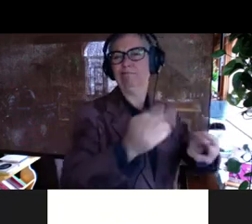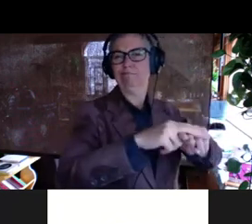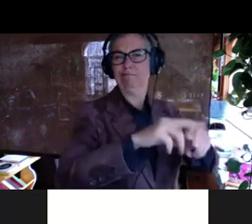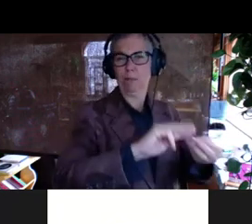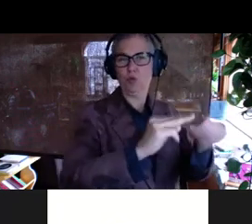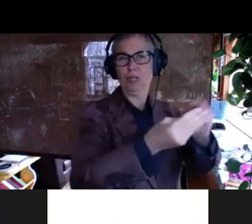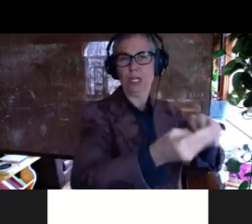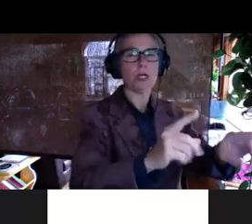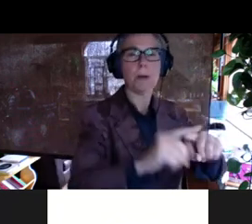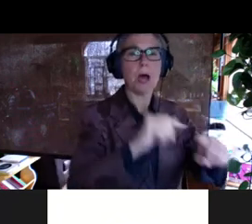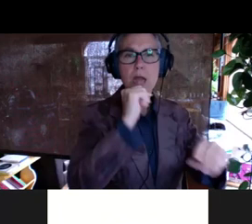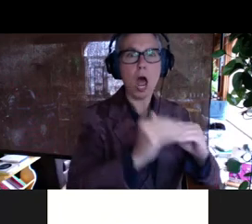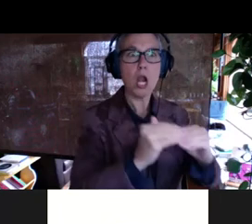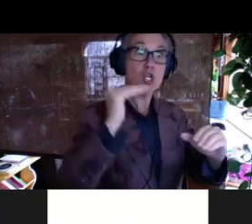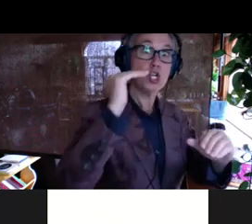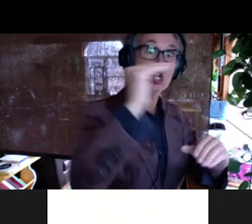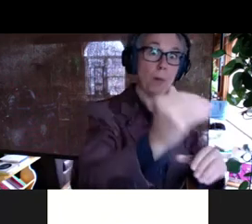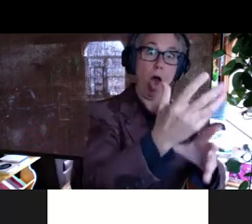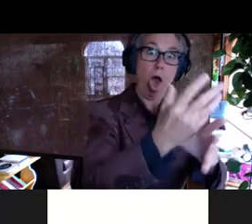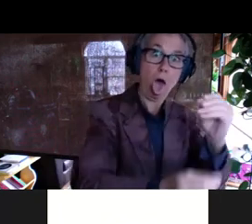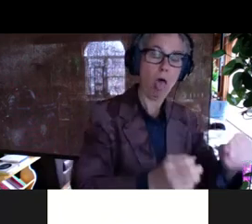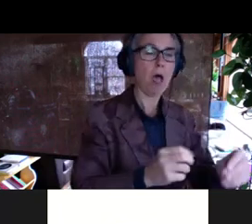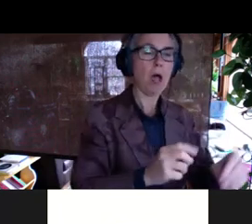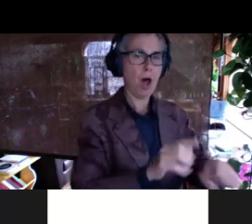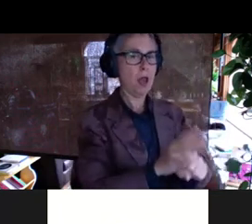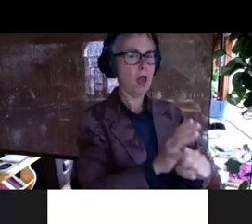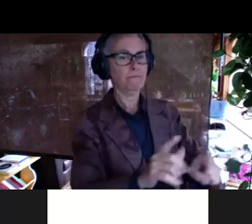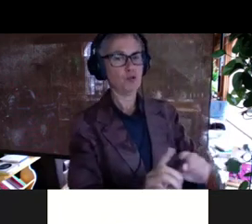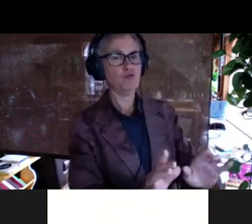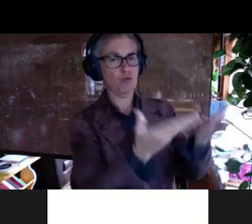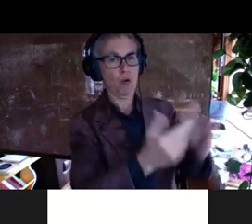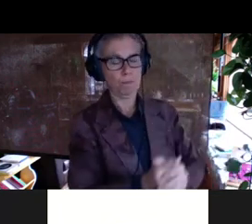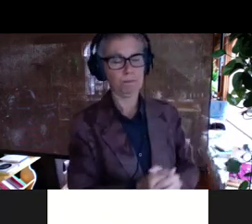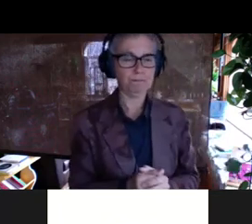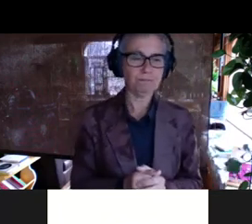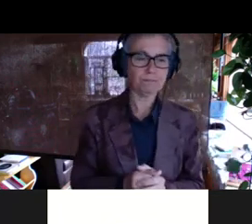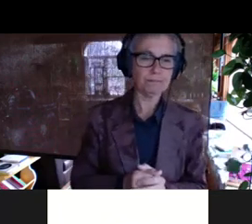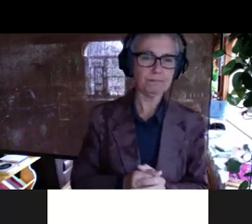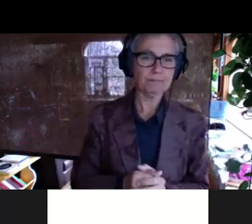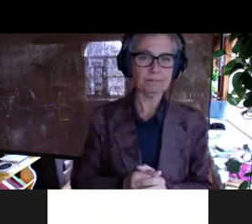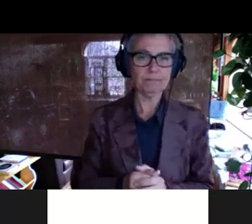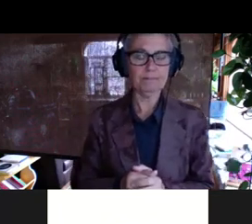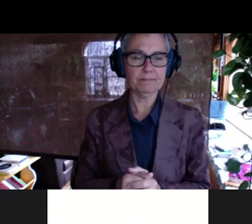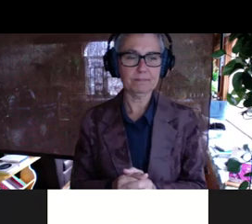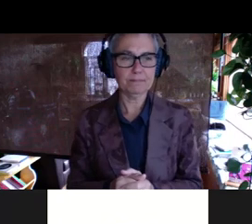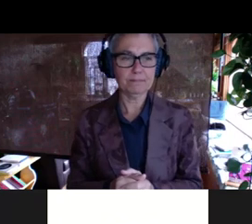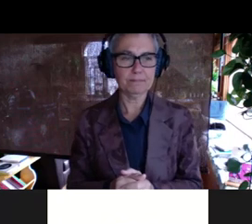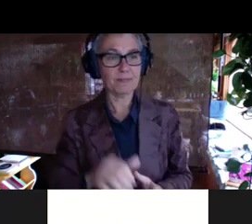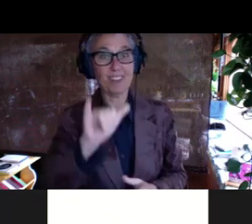it's not so hard that, that everything, everything dies out. And this is actually especially